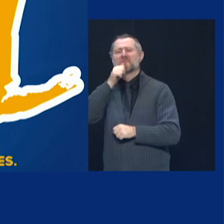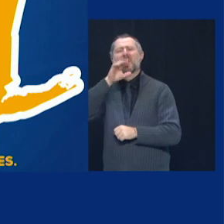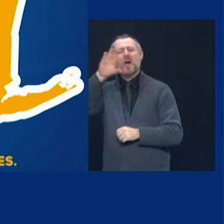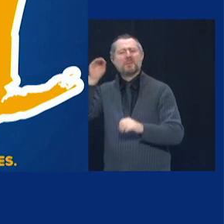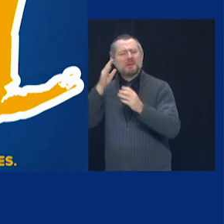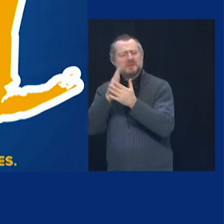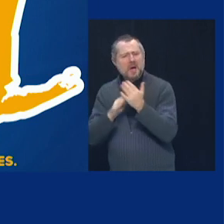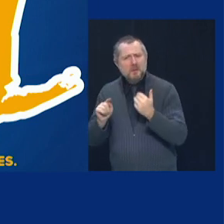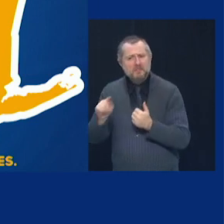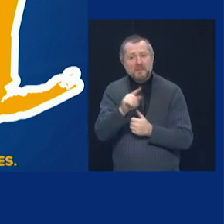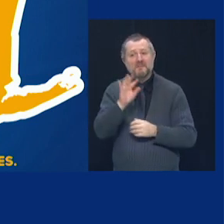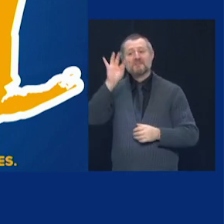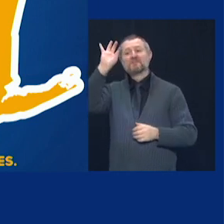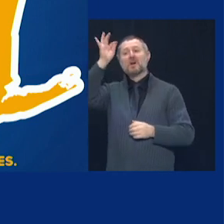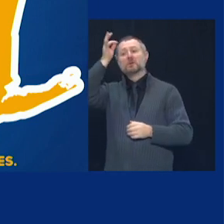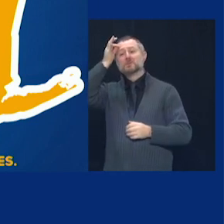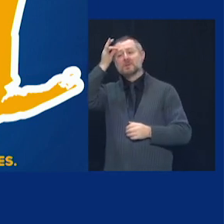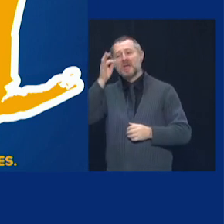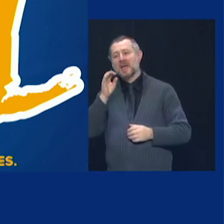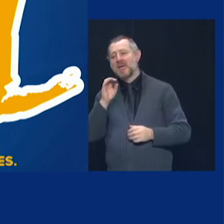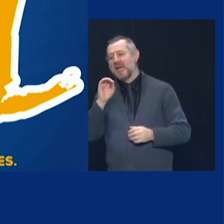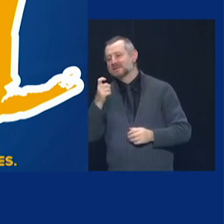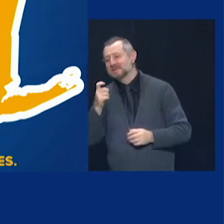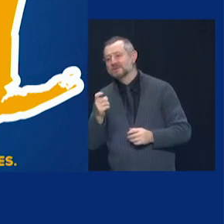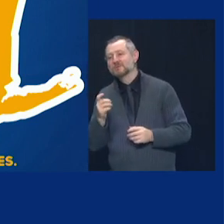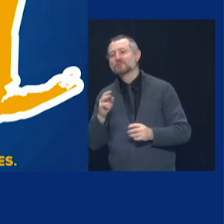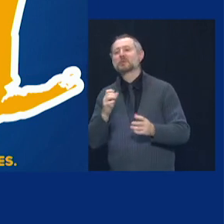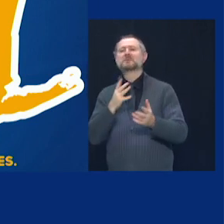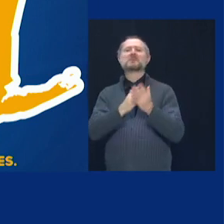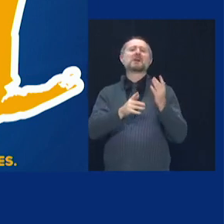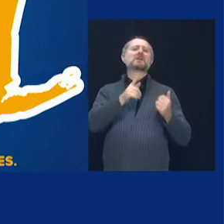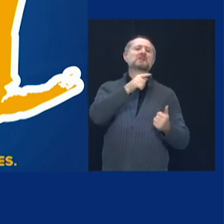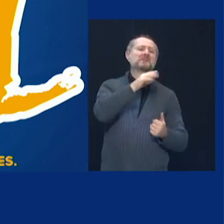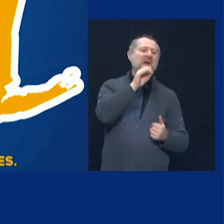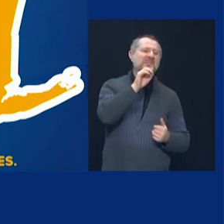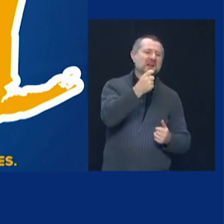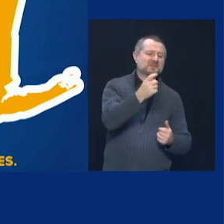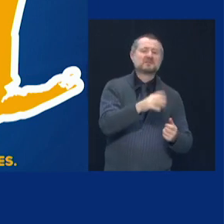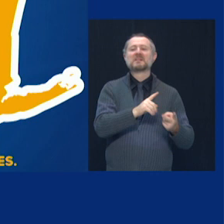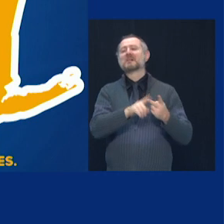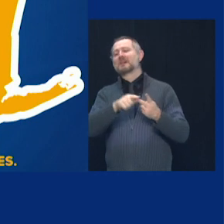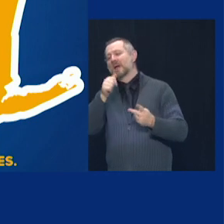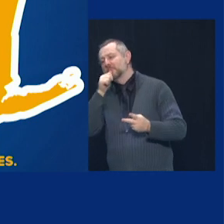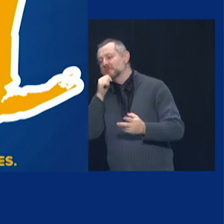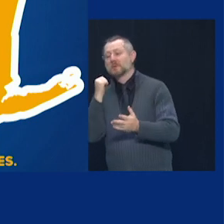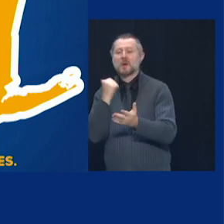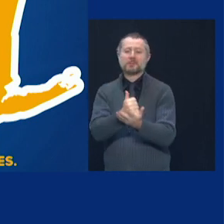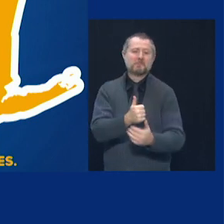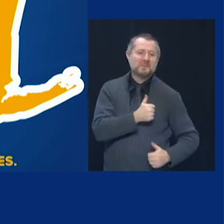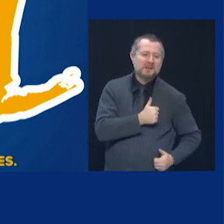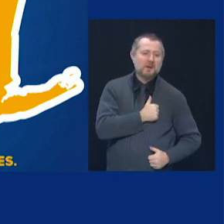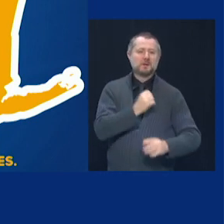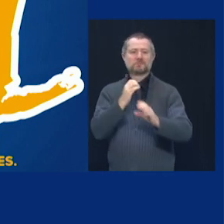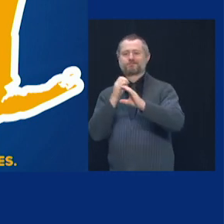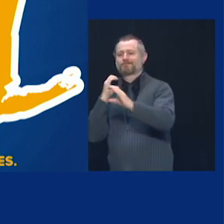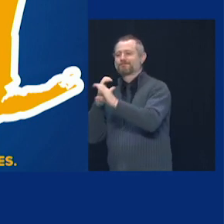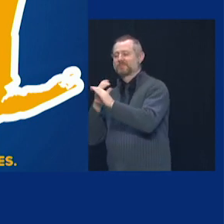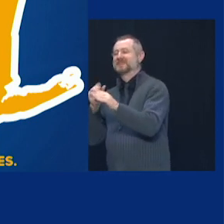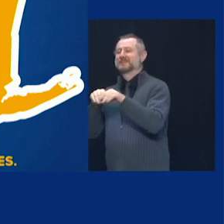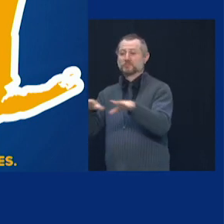FedEx, other private companies, to distribute the vaccine to the different states.